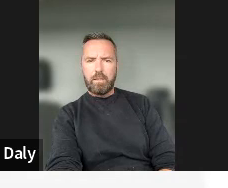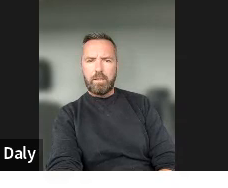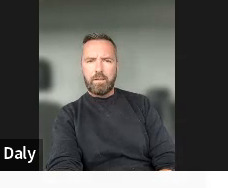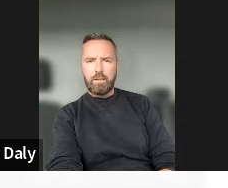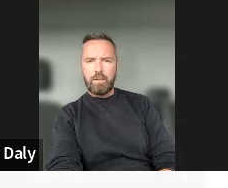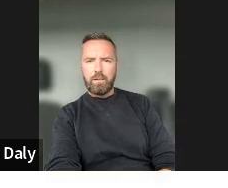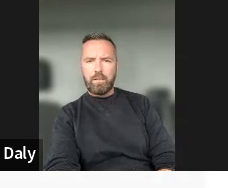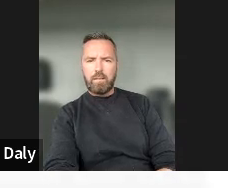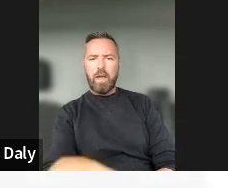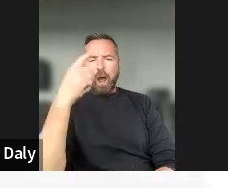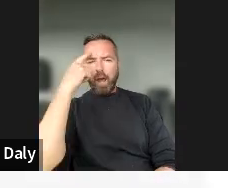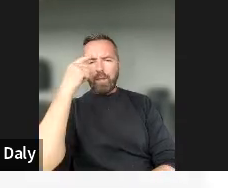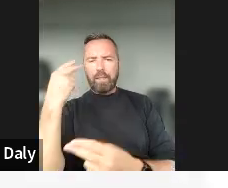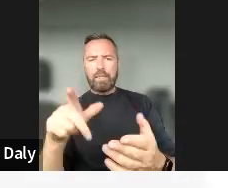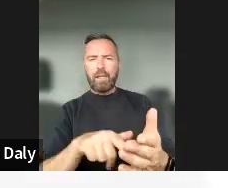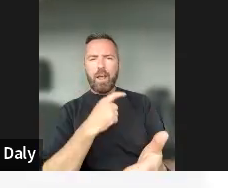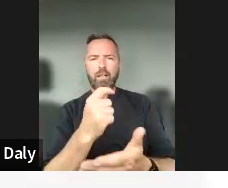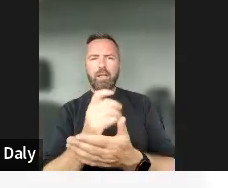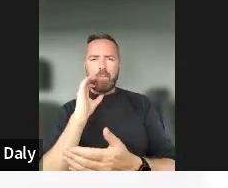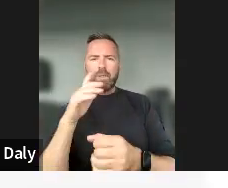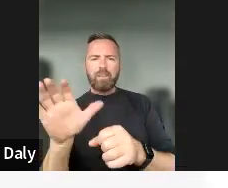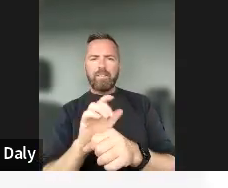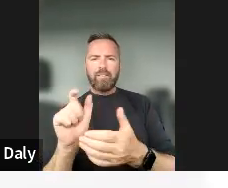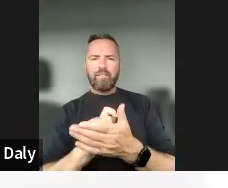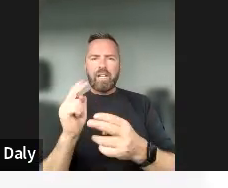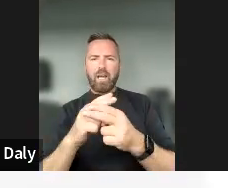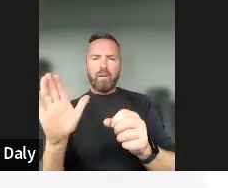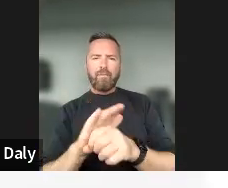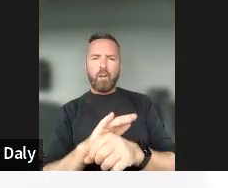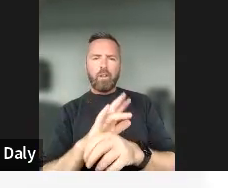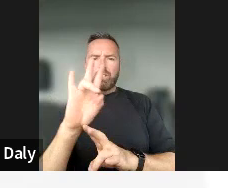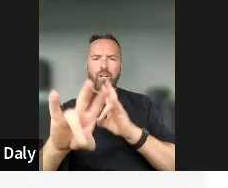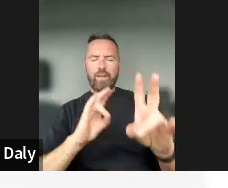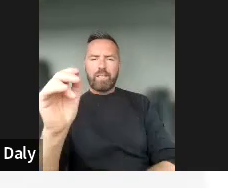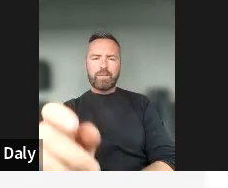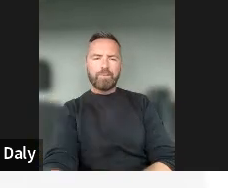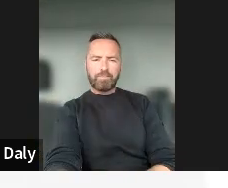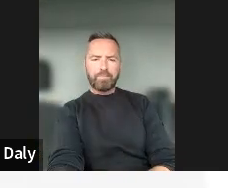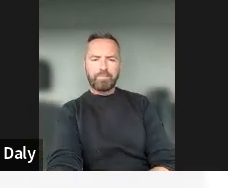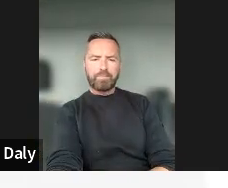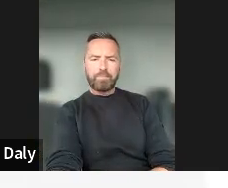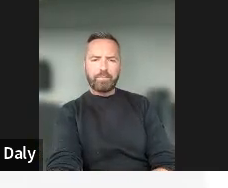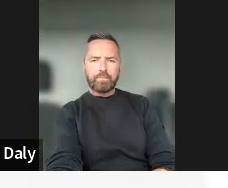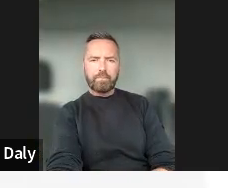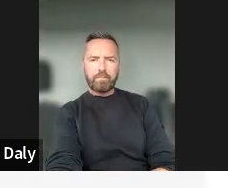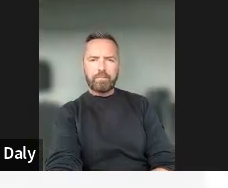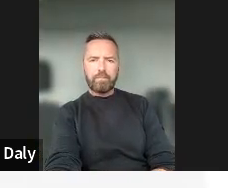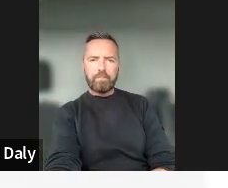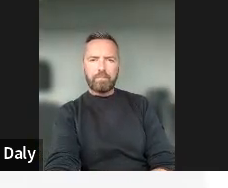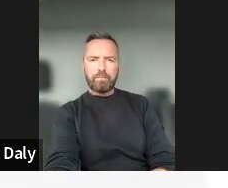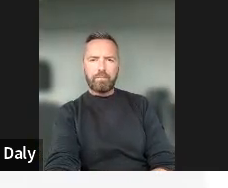in the whole survey. Yeah. So go ahead. Go ahead. Uh, just leave it on this one. So, okay.